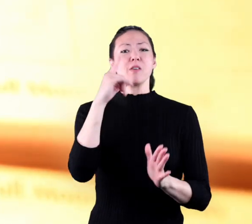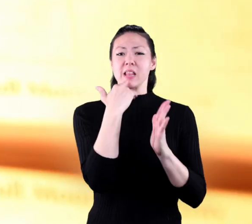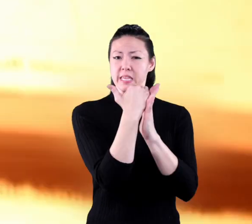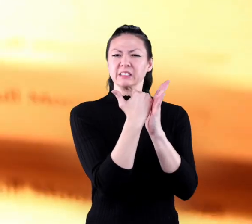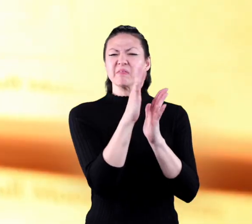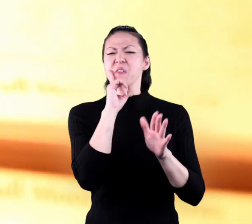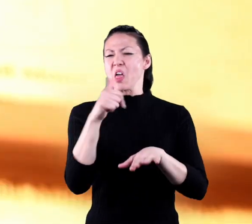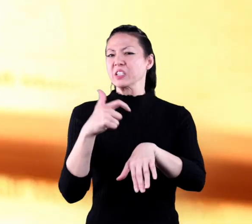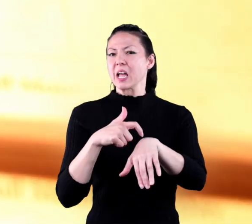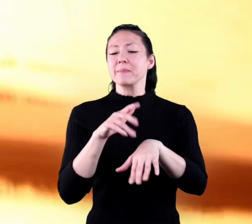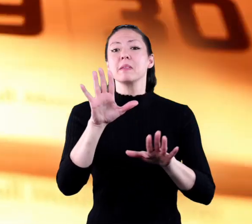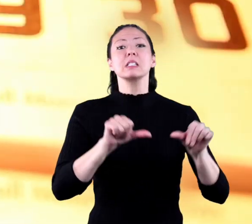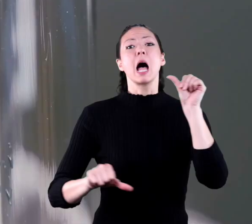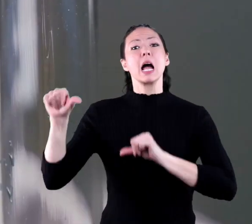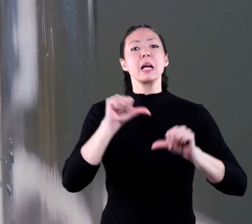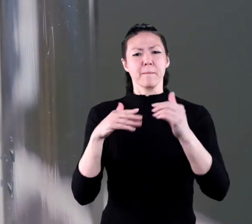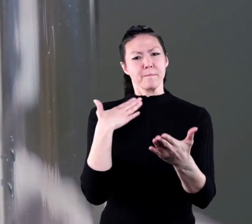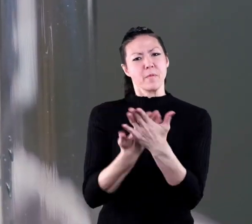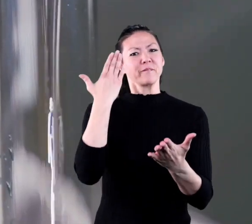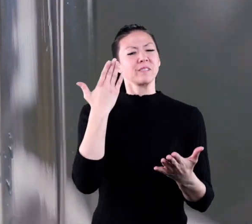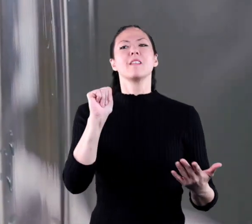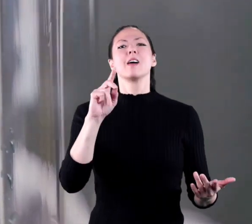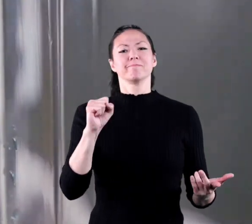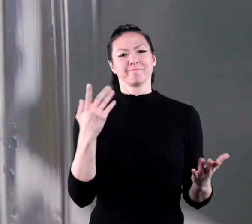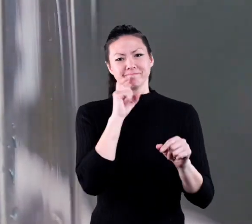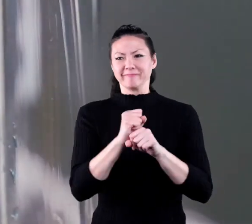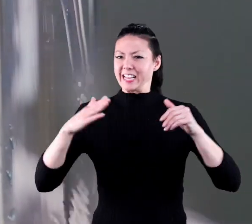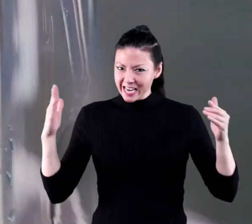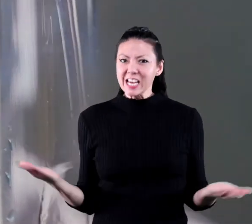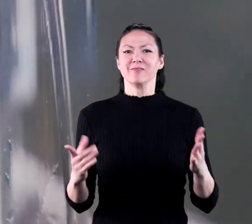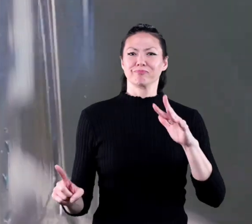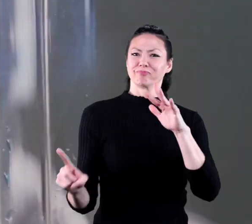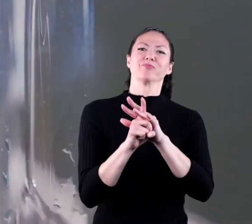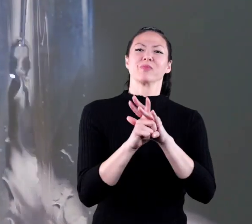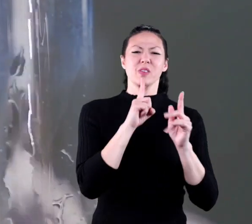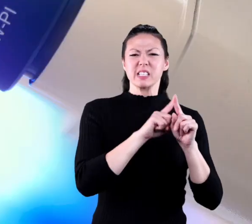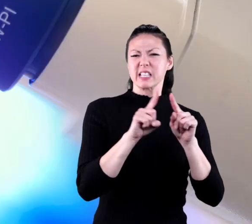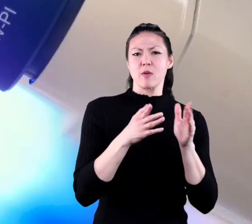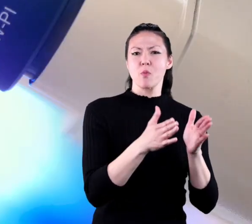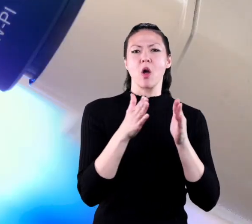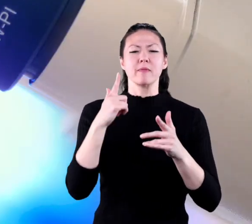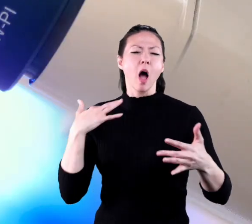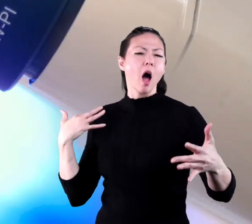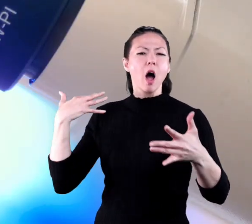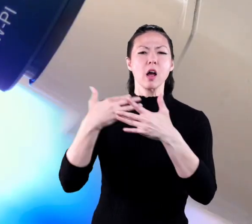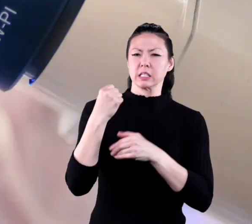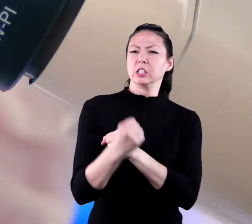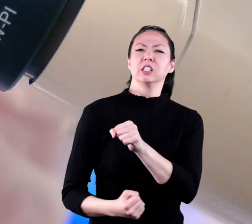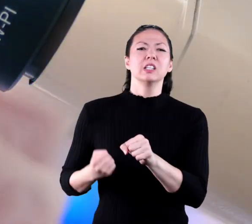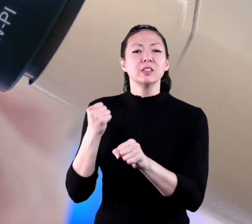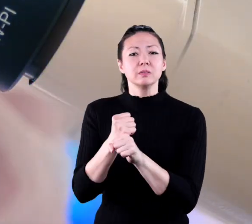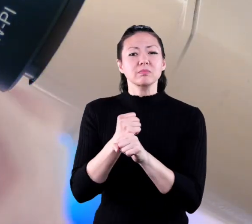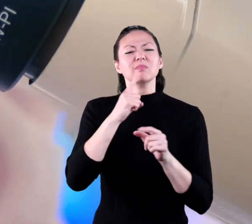is a lesson for another time. But scientists have proven the existence of atoms in many different ways over the last